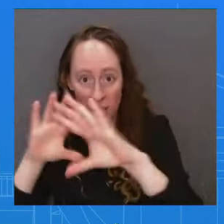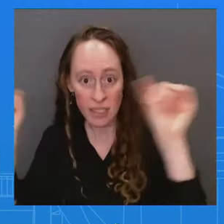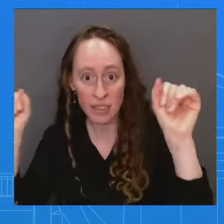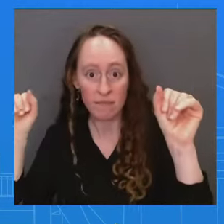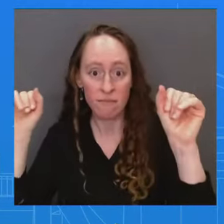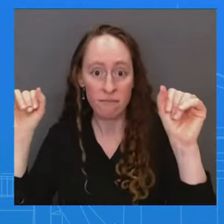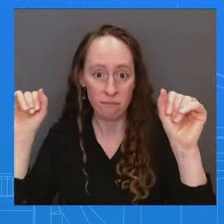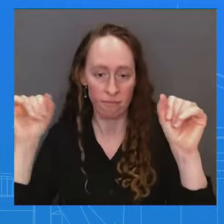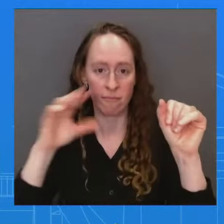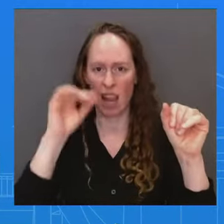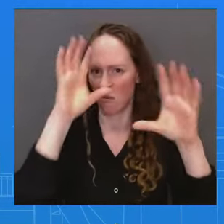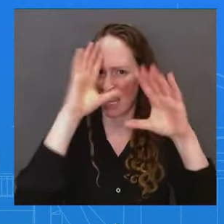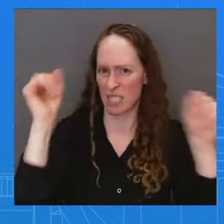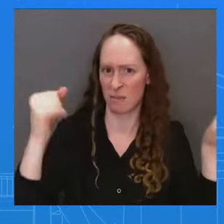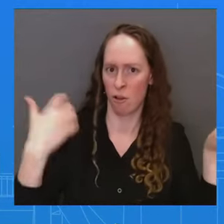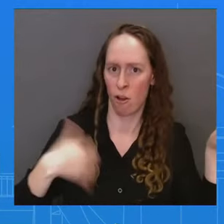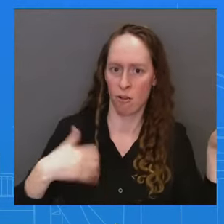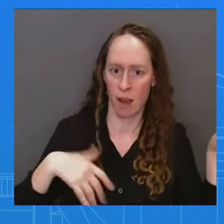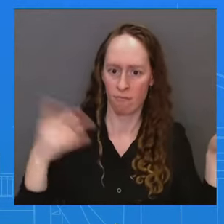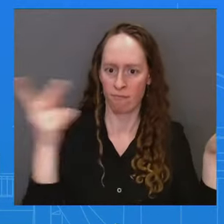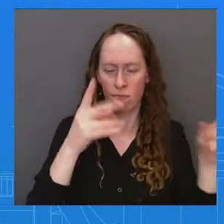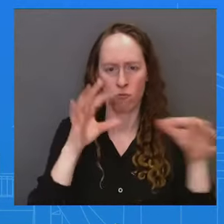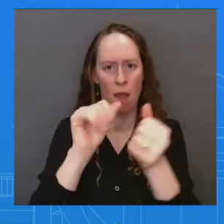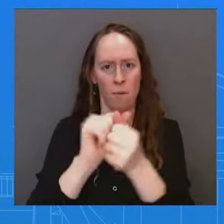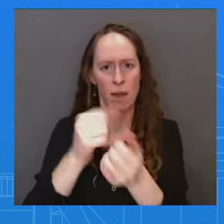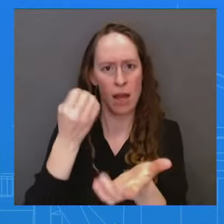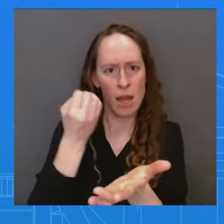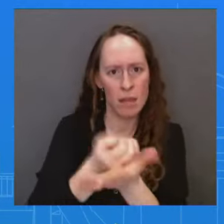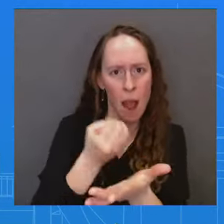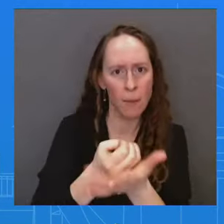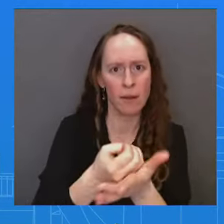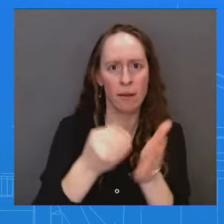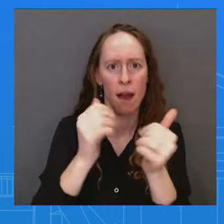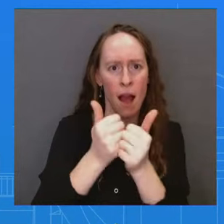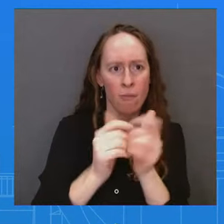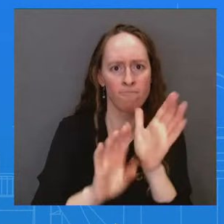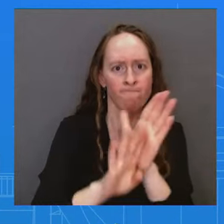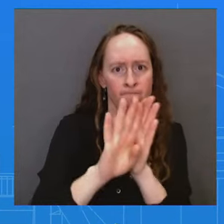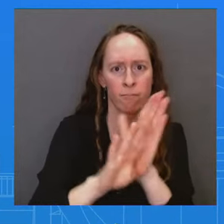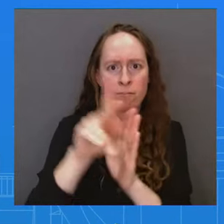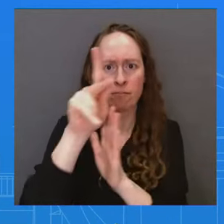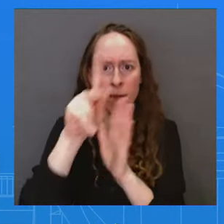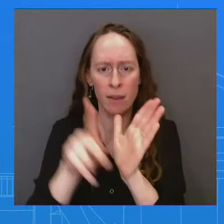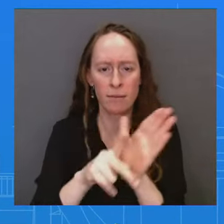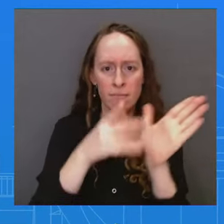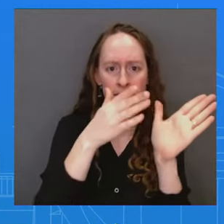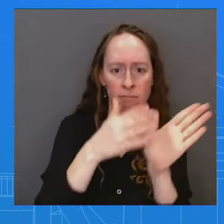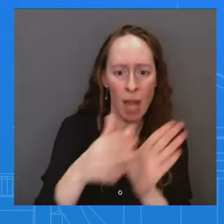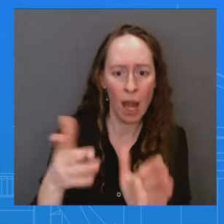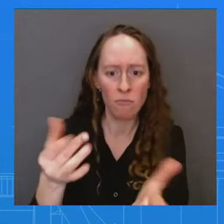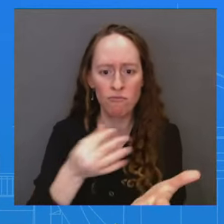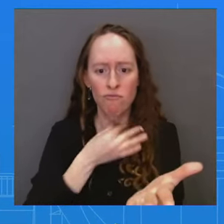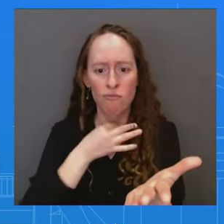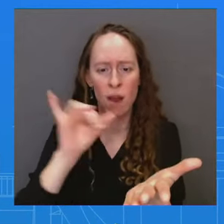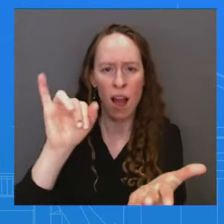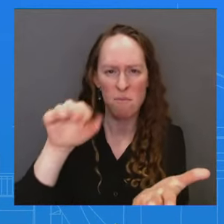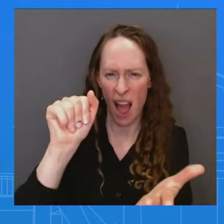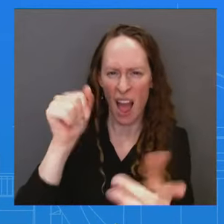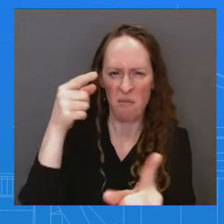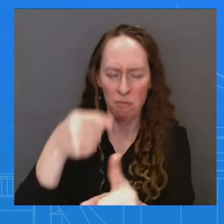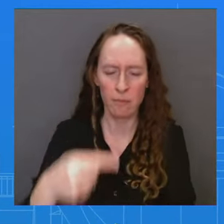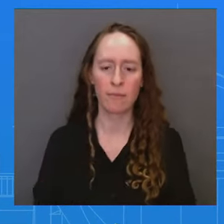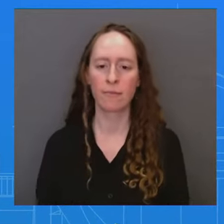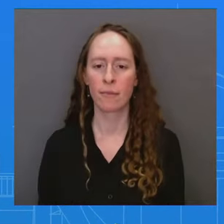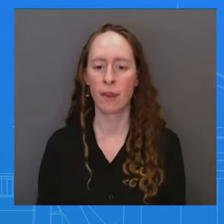support this new deal between Argentina and the IMF? I'll have to take that question. Go ahead, Karine. Go The you. We're